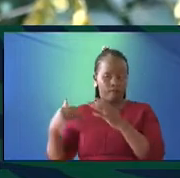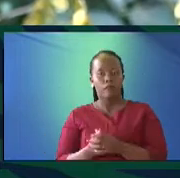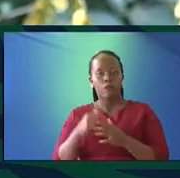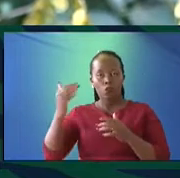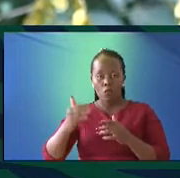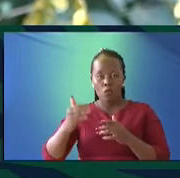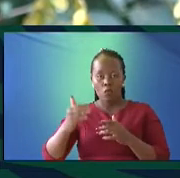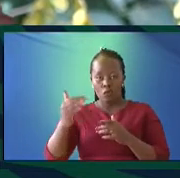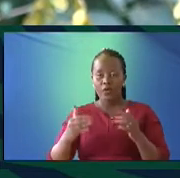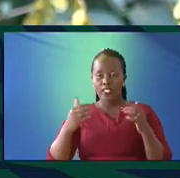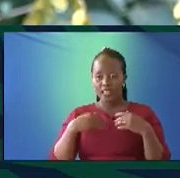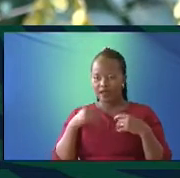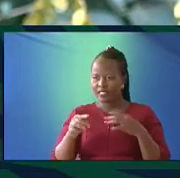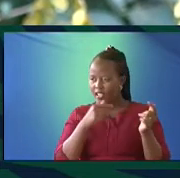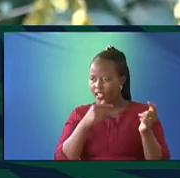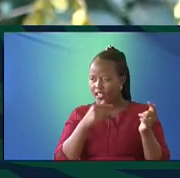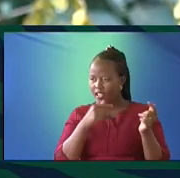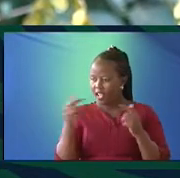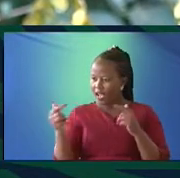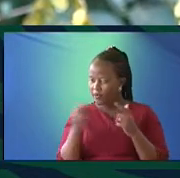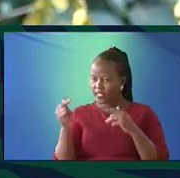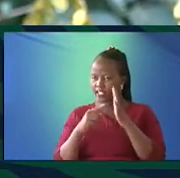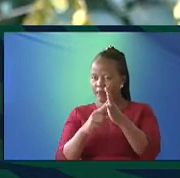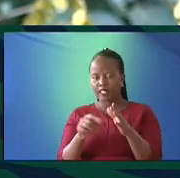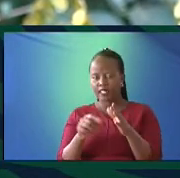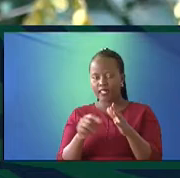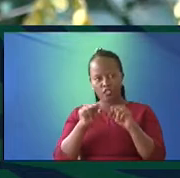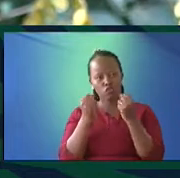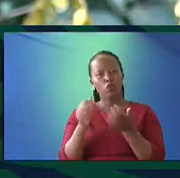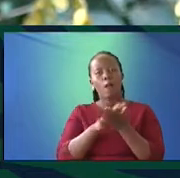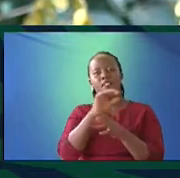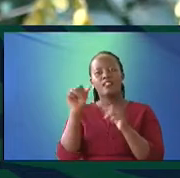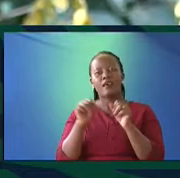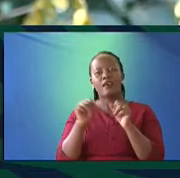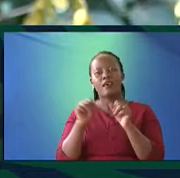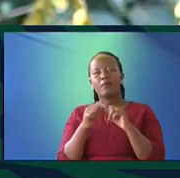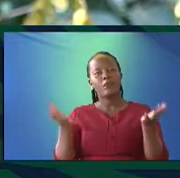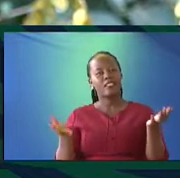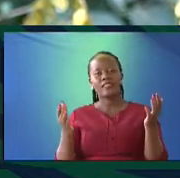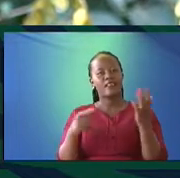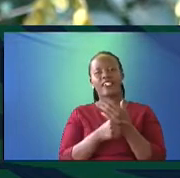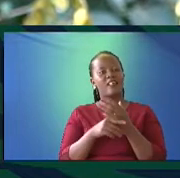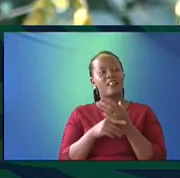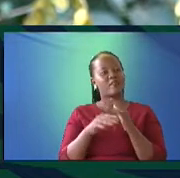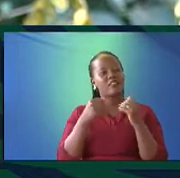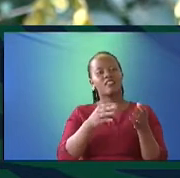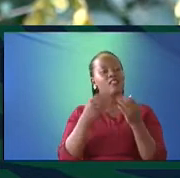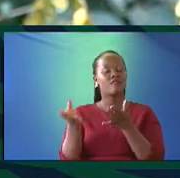I always have this argument, especially in social places, about names and